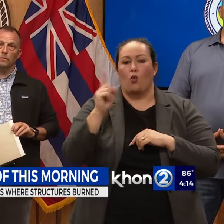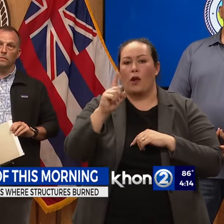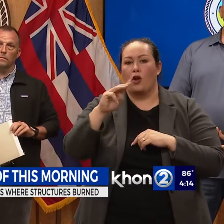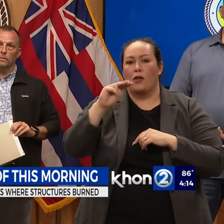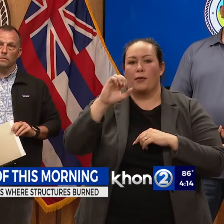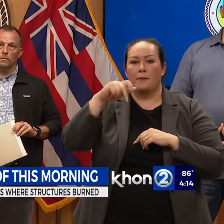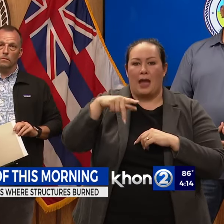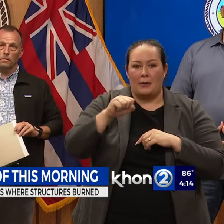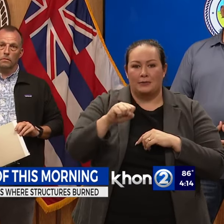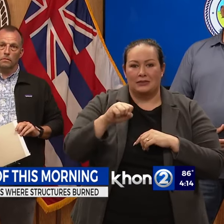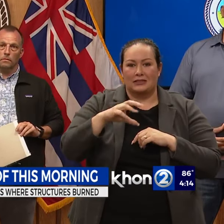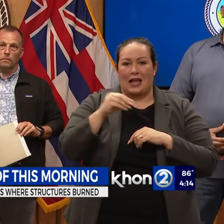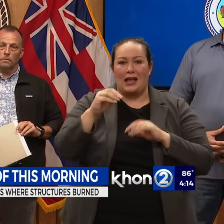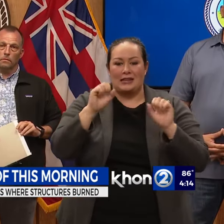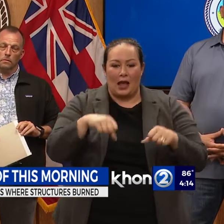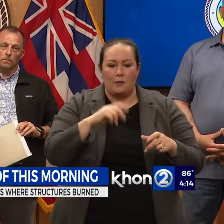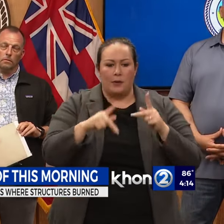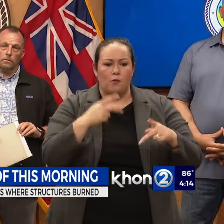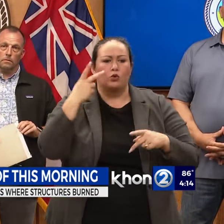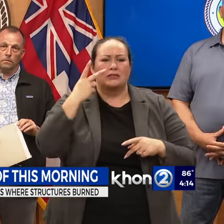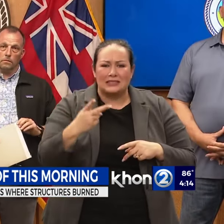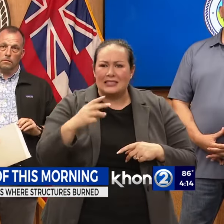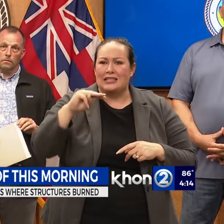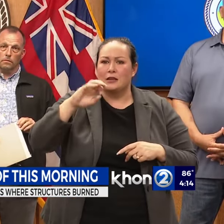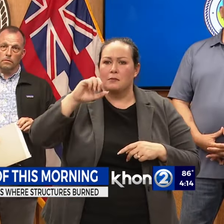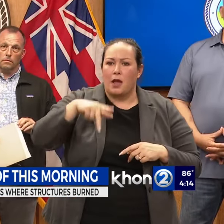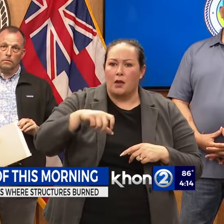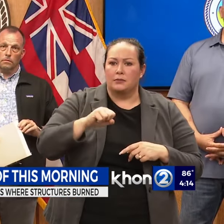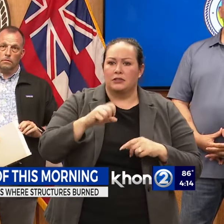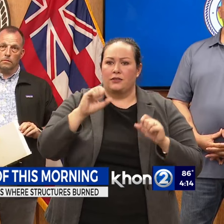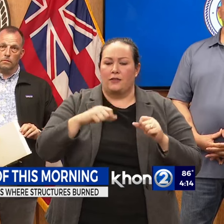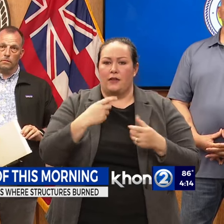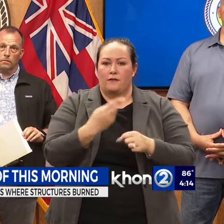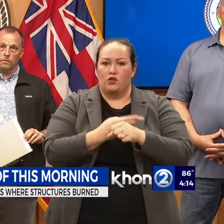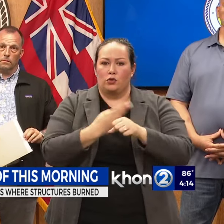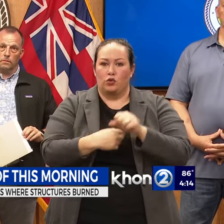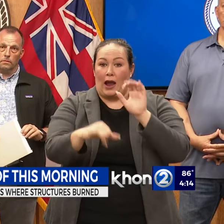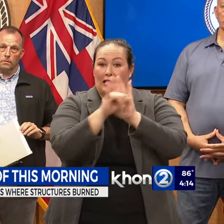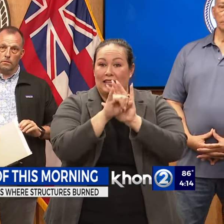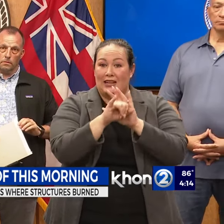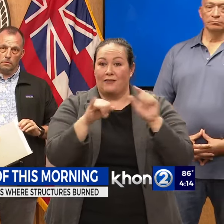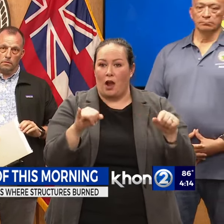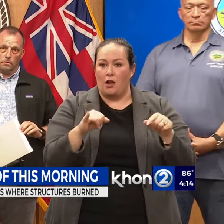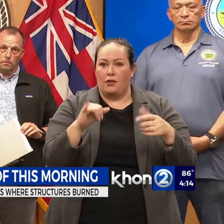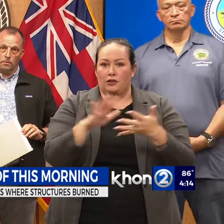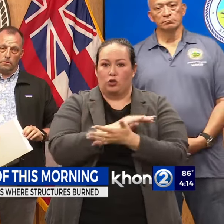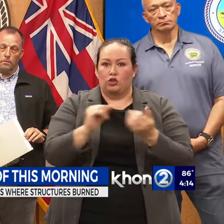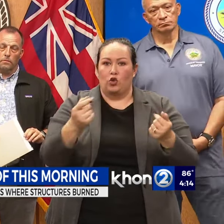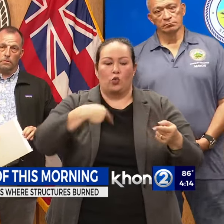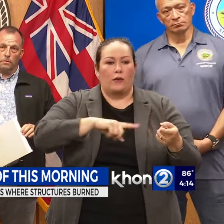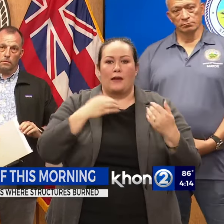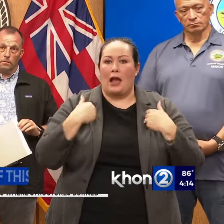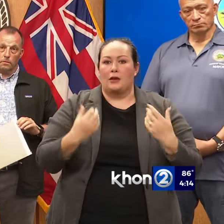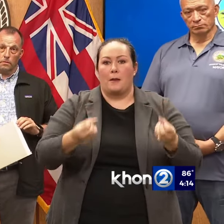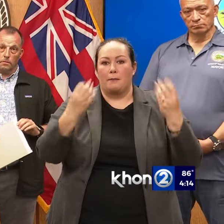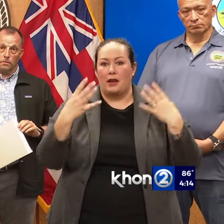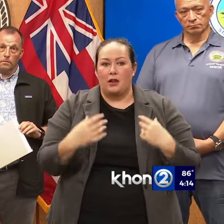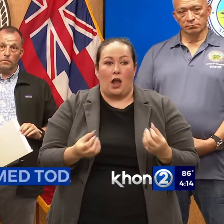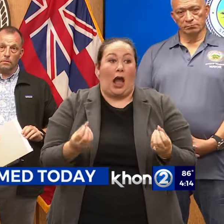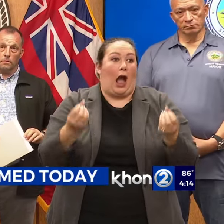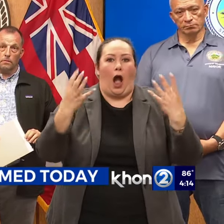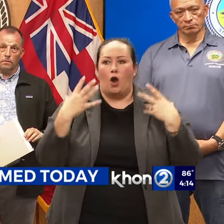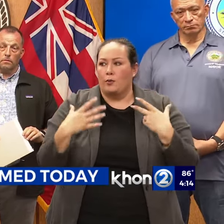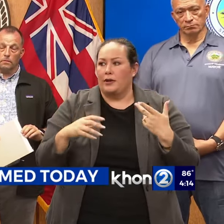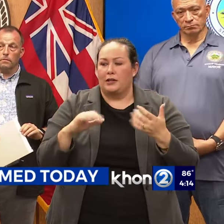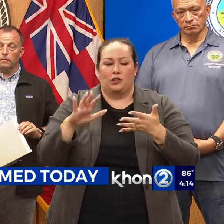maps and can people see these maps that they've used to identify the structures? Because we've also had widely disparate estimates of how many